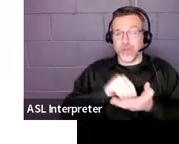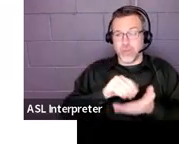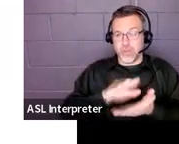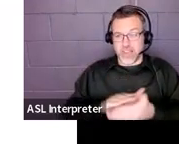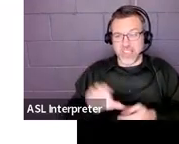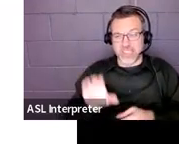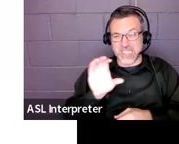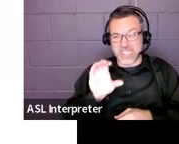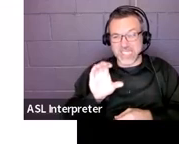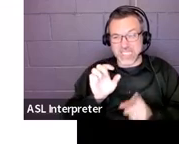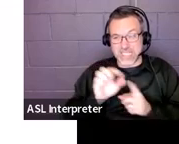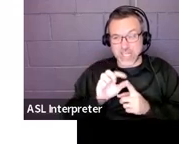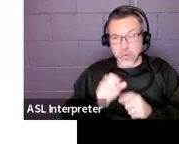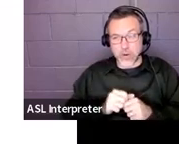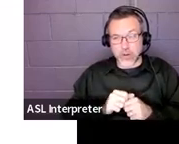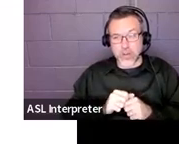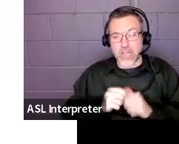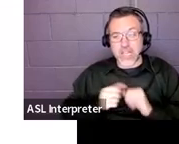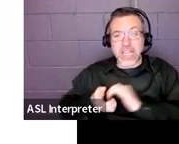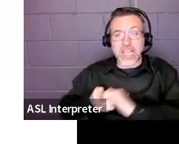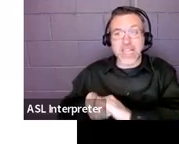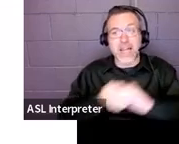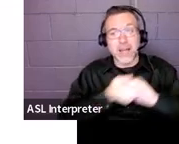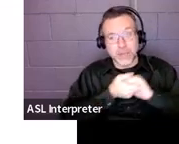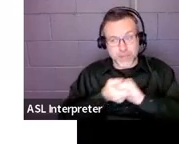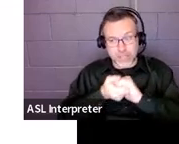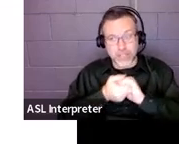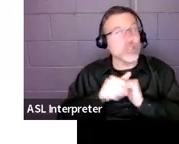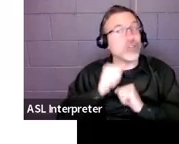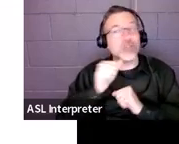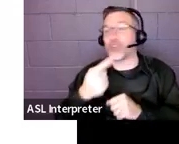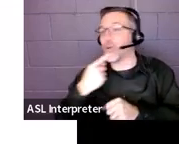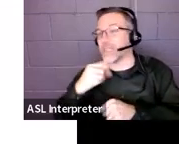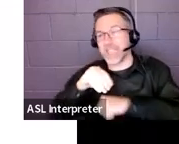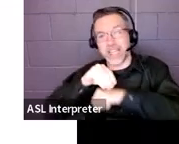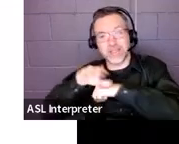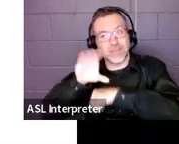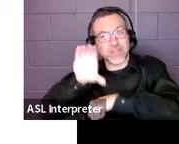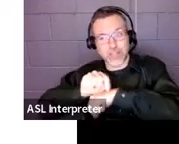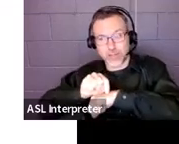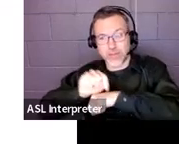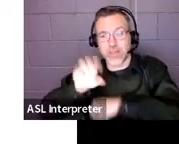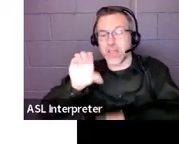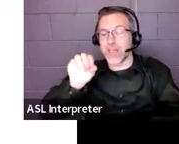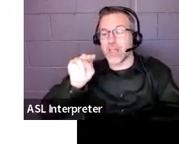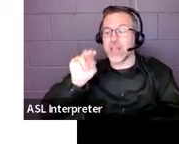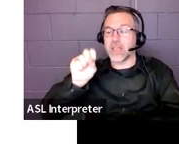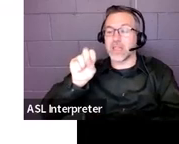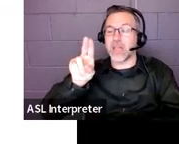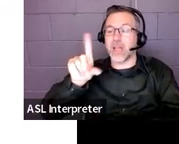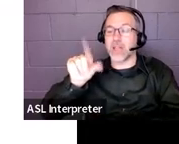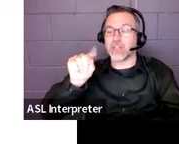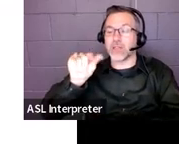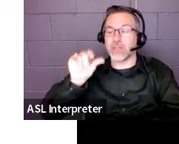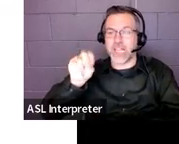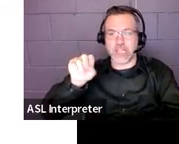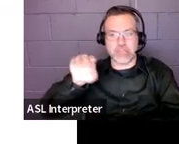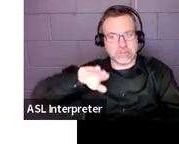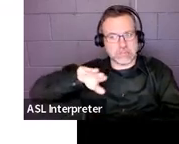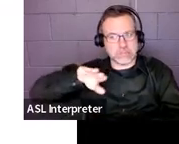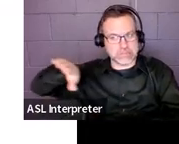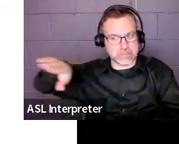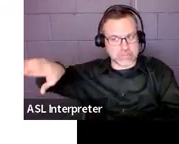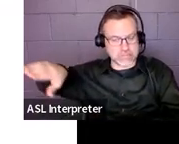collaboration, but not use the word consultation. This is where, you know, when we talk about consultation as a